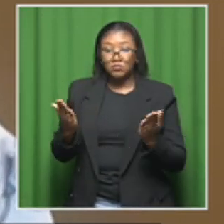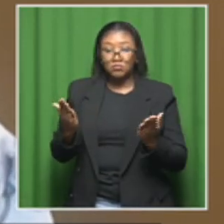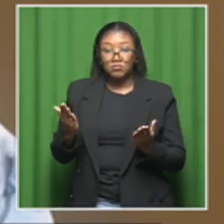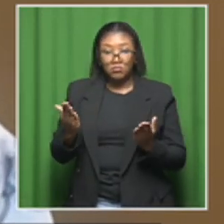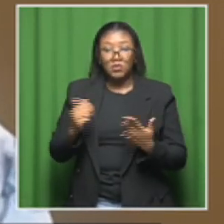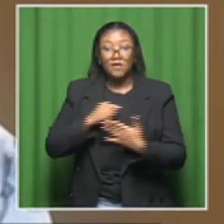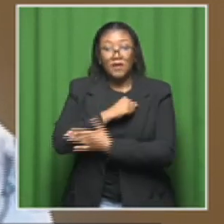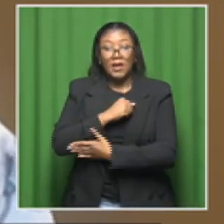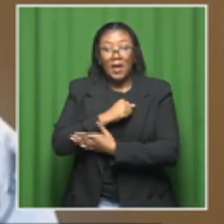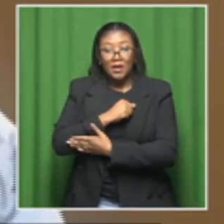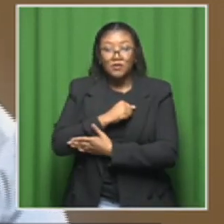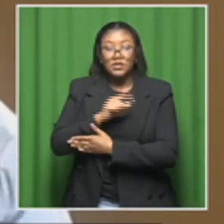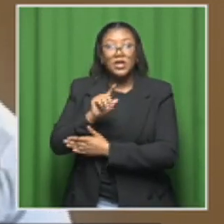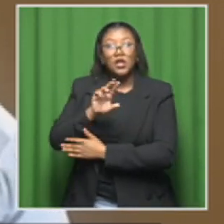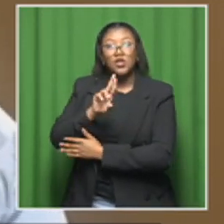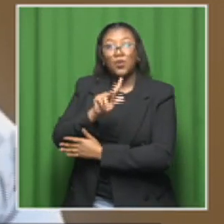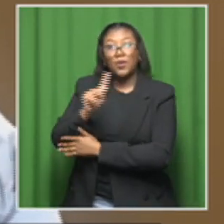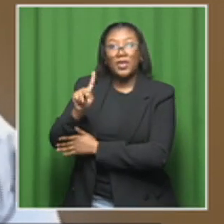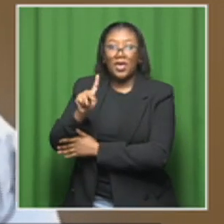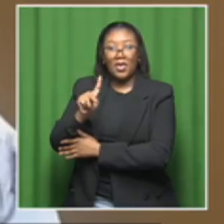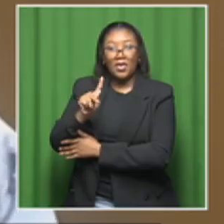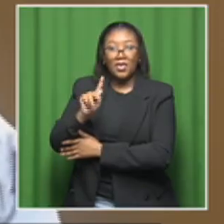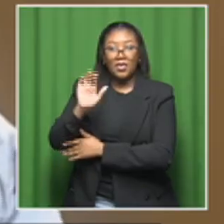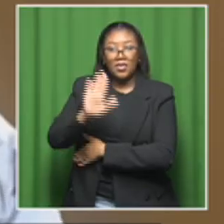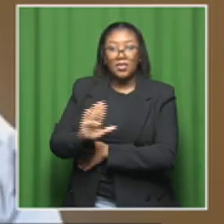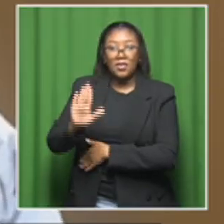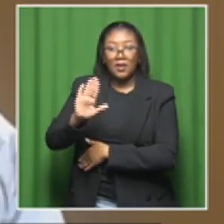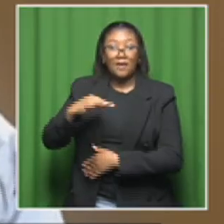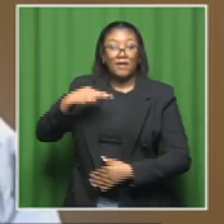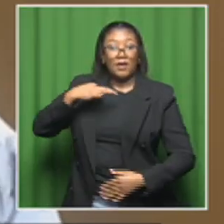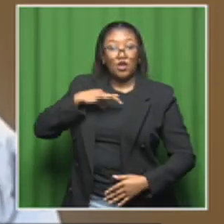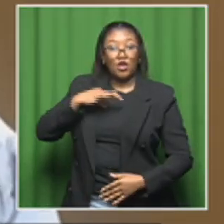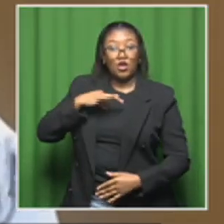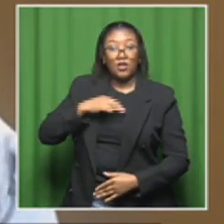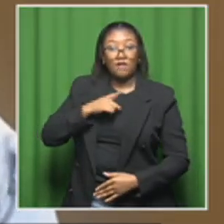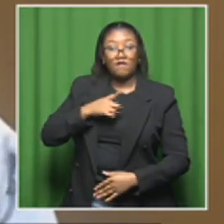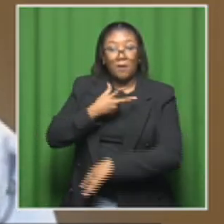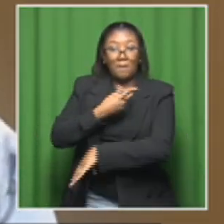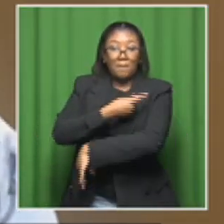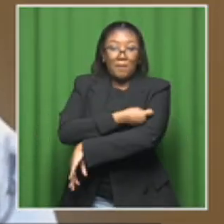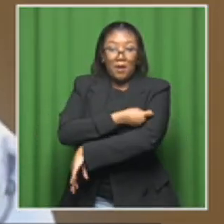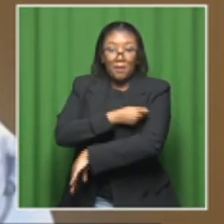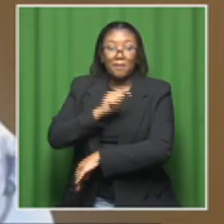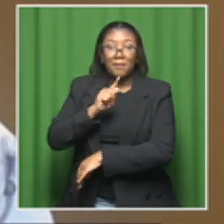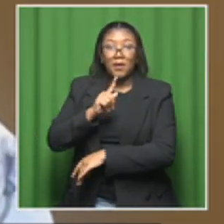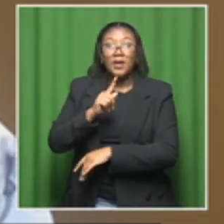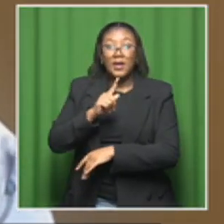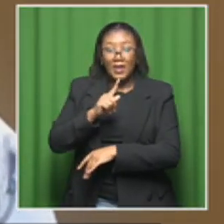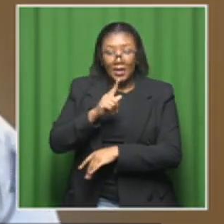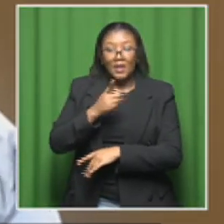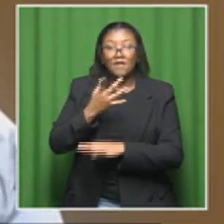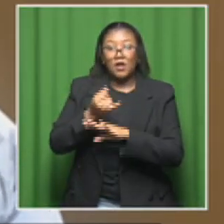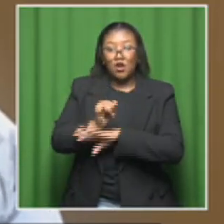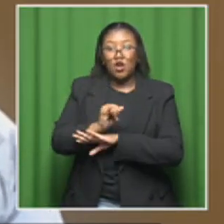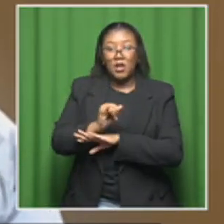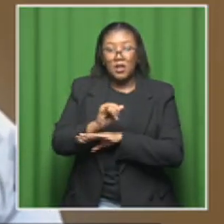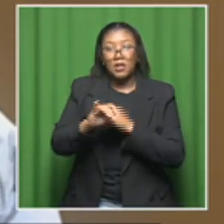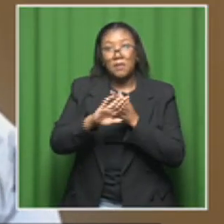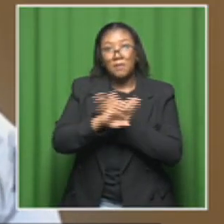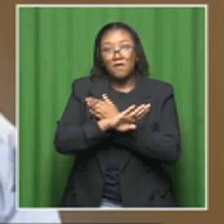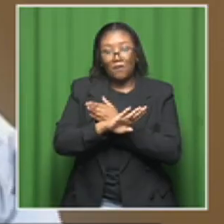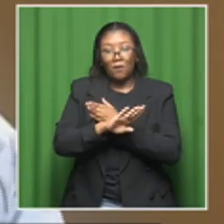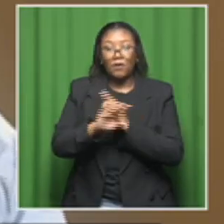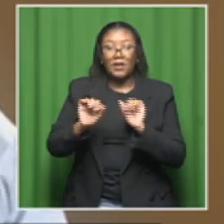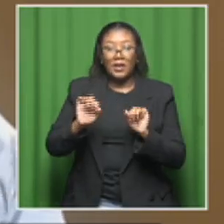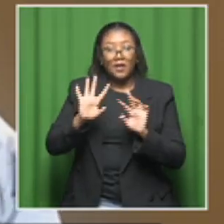UK, where girls, their vaccination program started a little bit earlier than ours. And they have seen